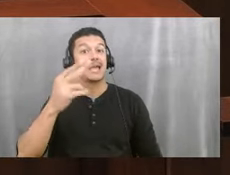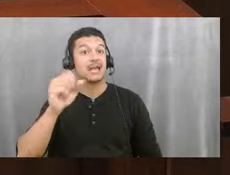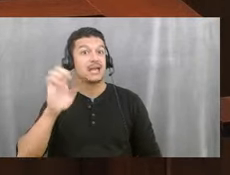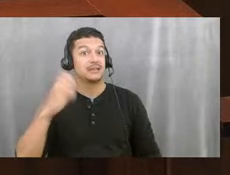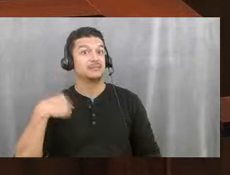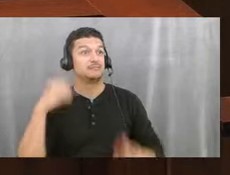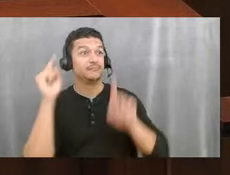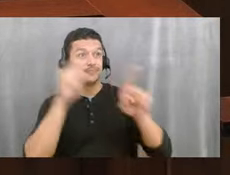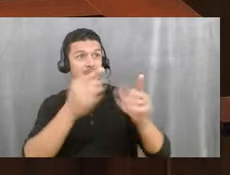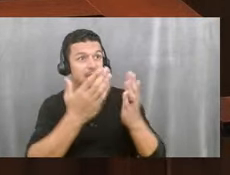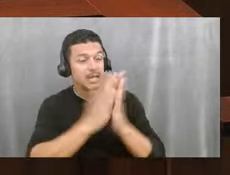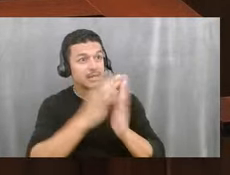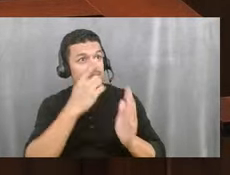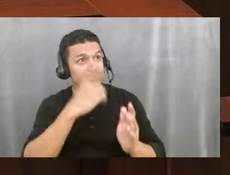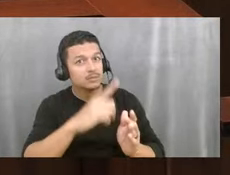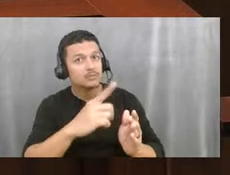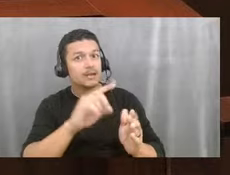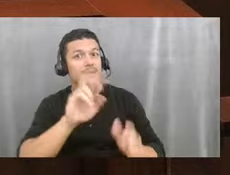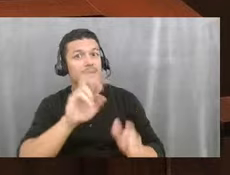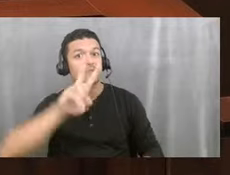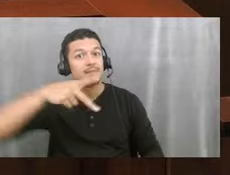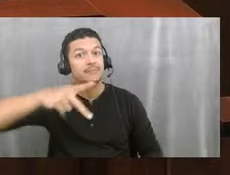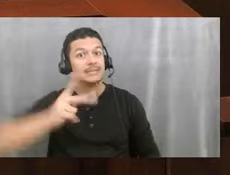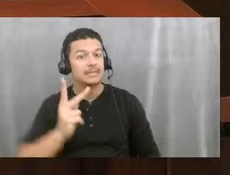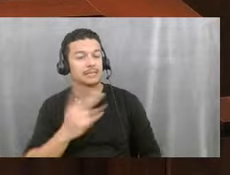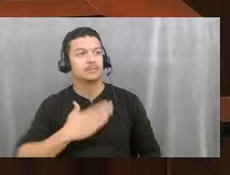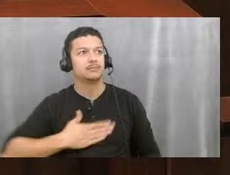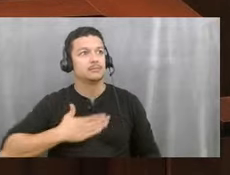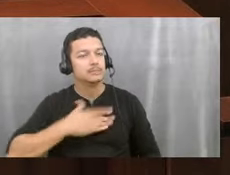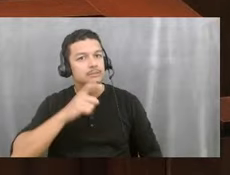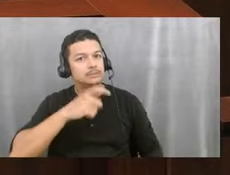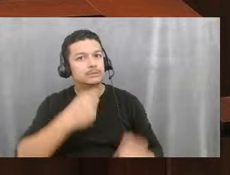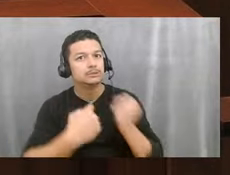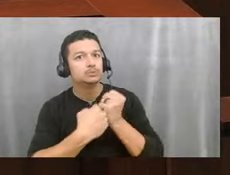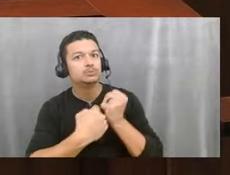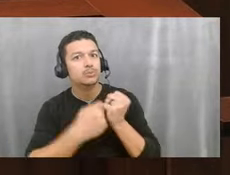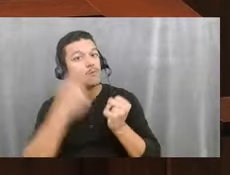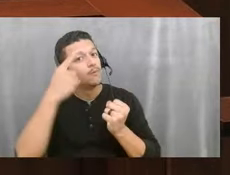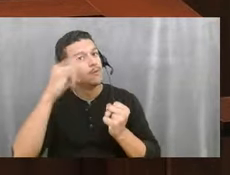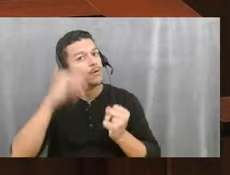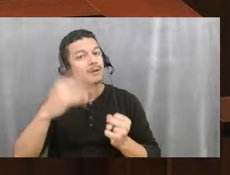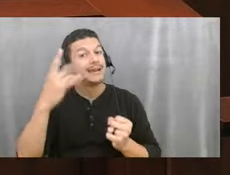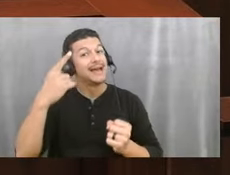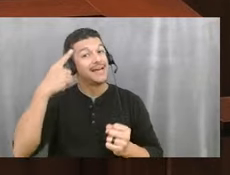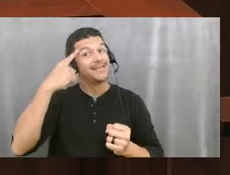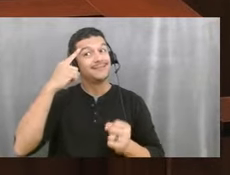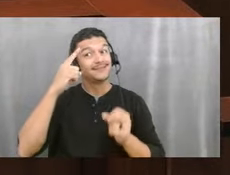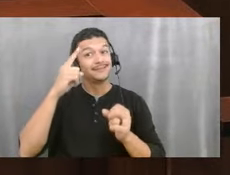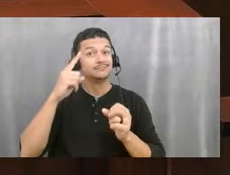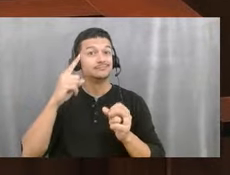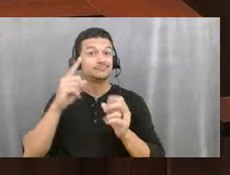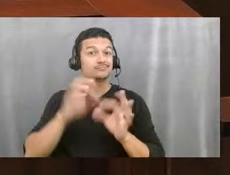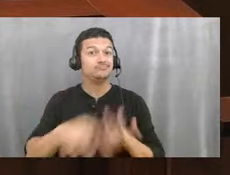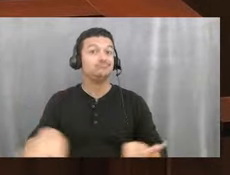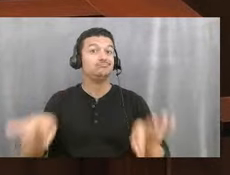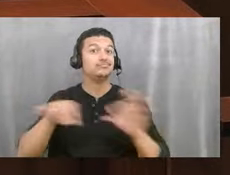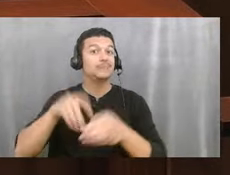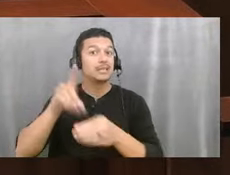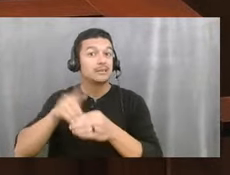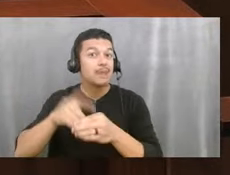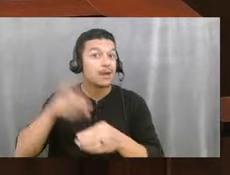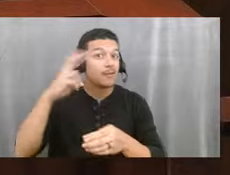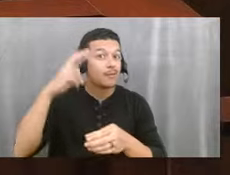people that I met with. I think this is a very important bipartisan issue and something that our legislature is actually very interested in taking on. So